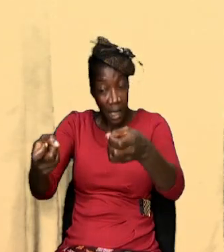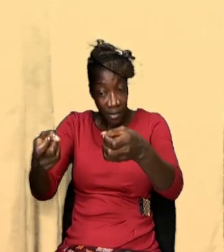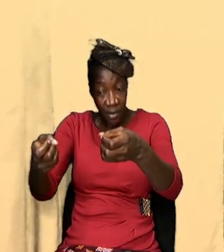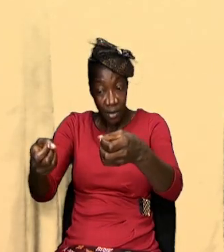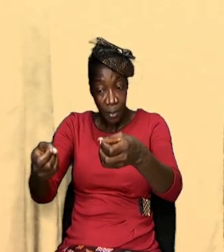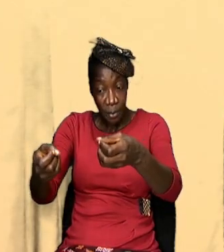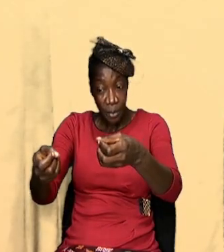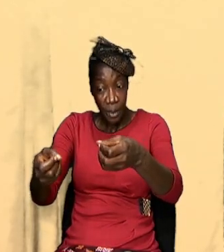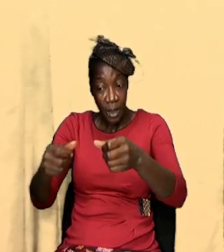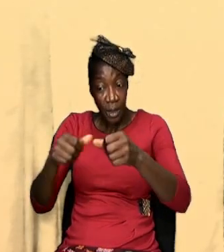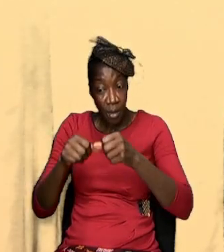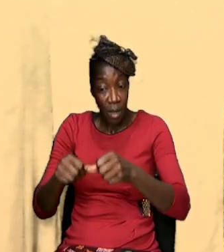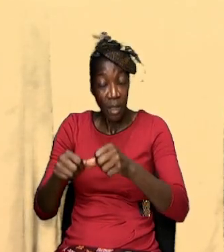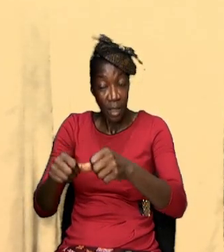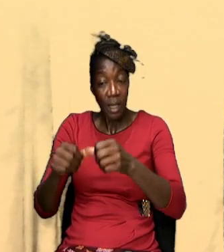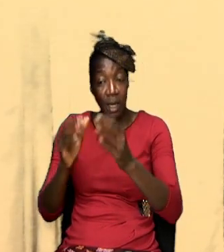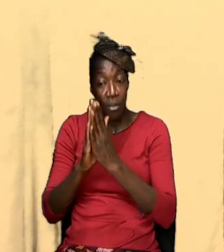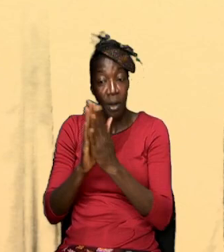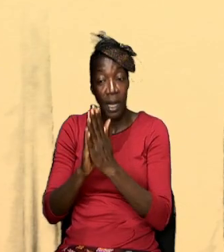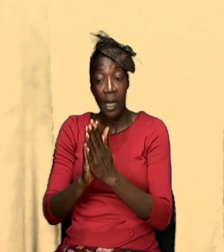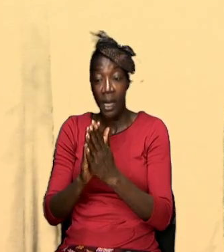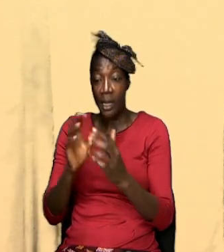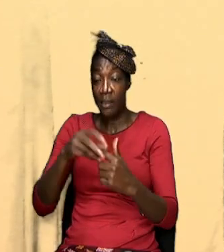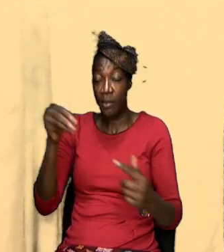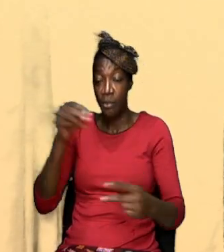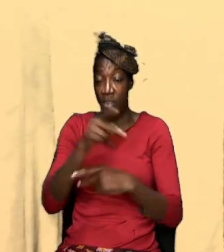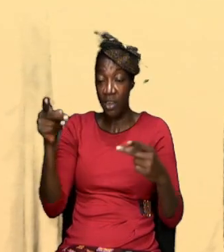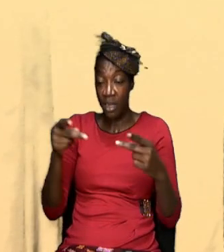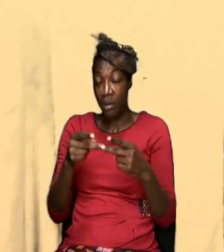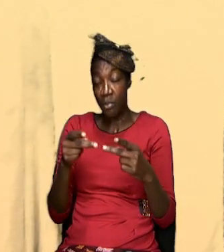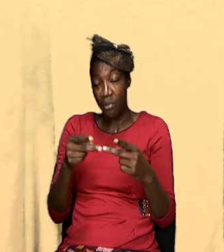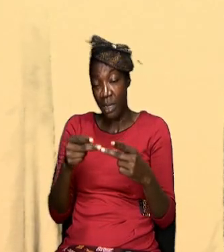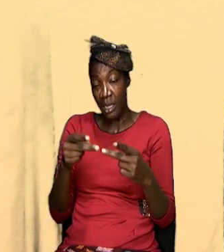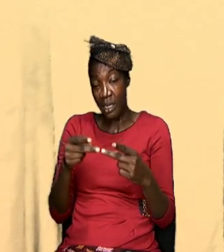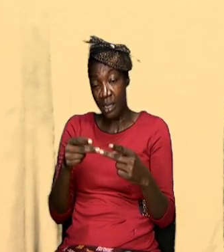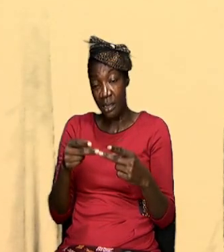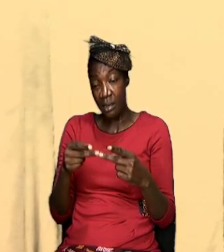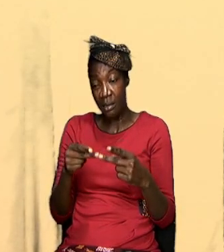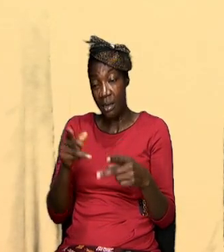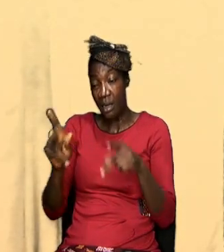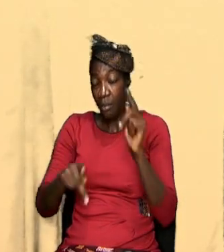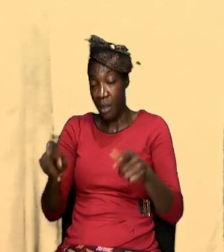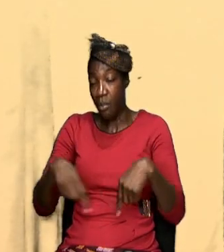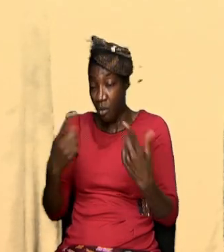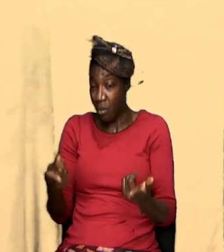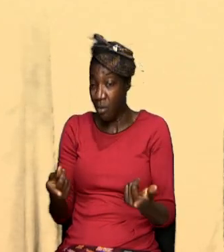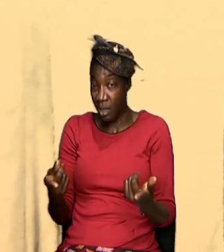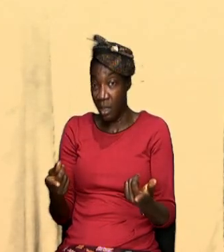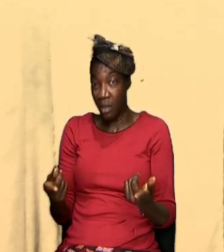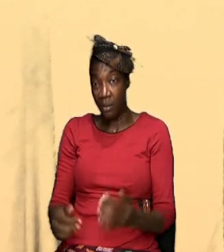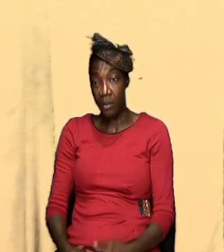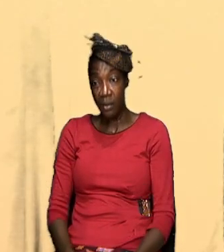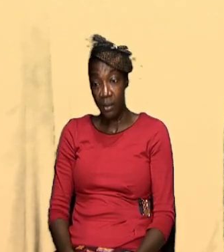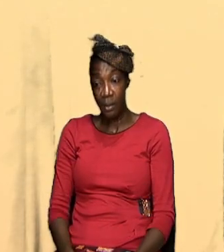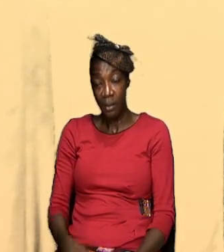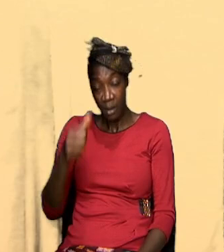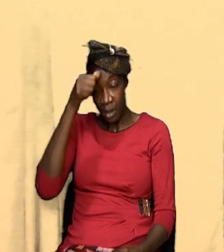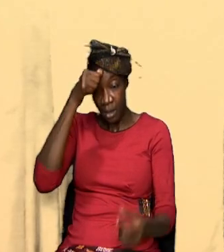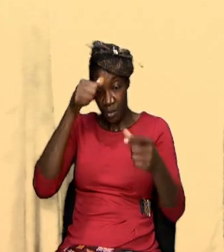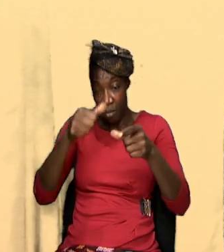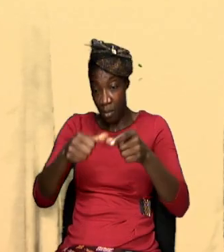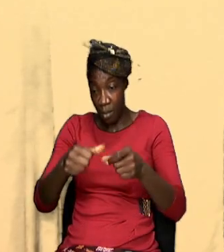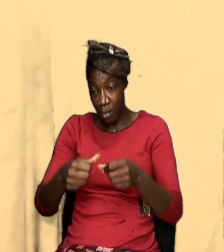particular place. People go that far. I'm not necessarily going that far but folks went that far. in fact, I remember